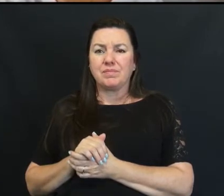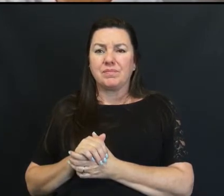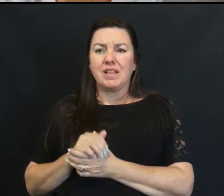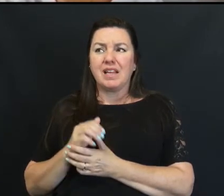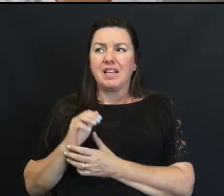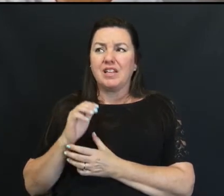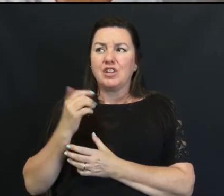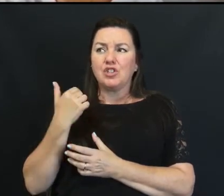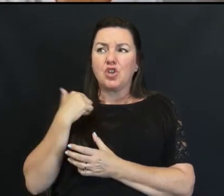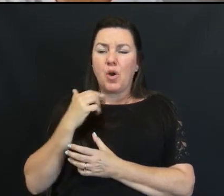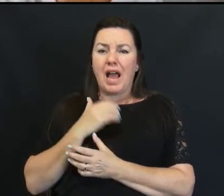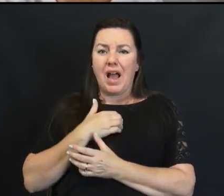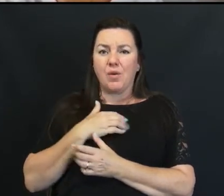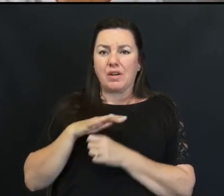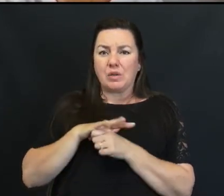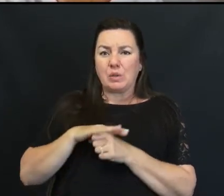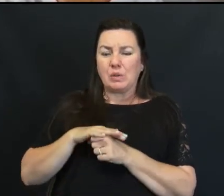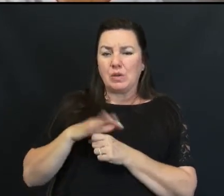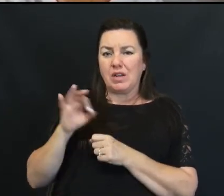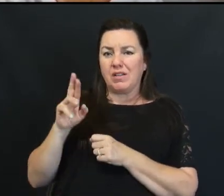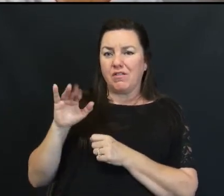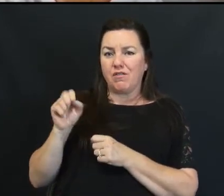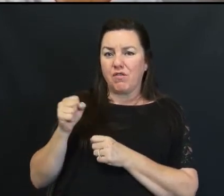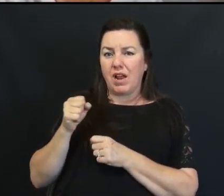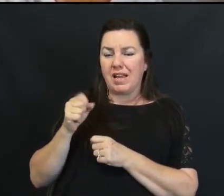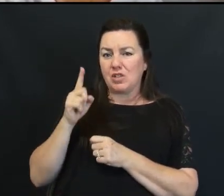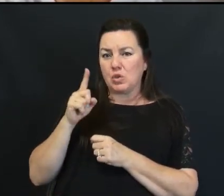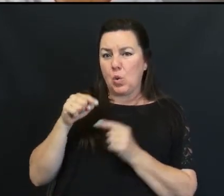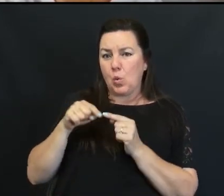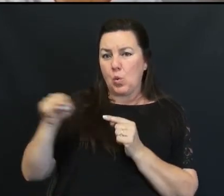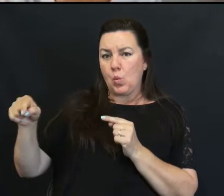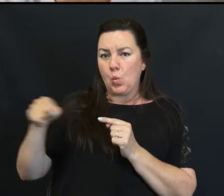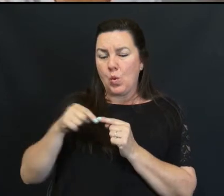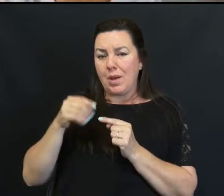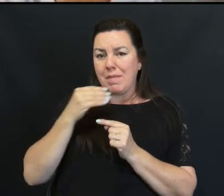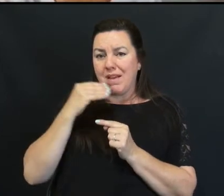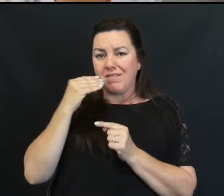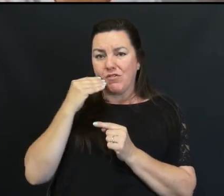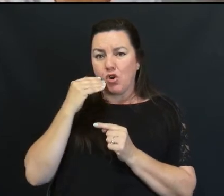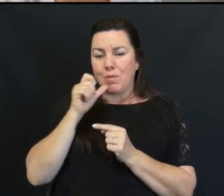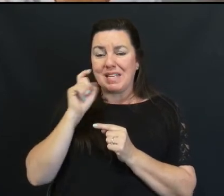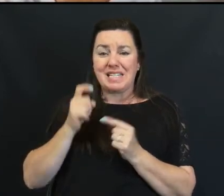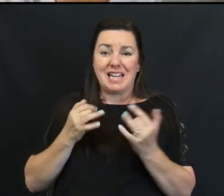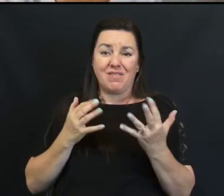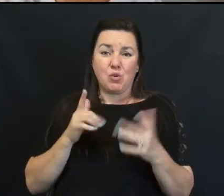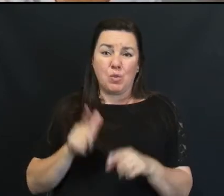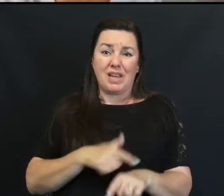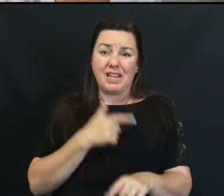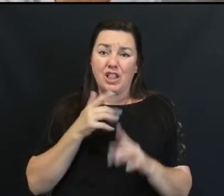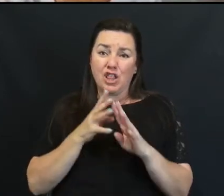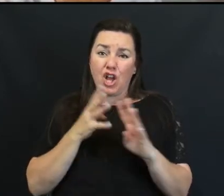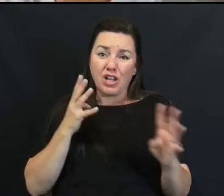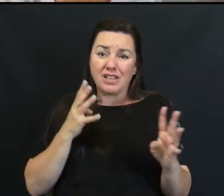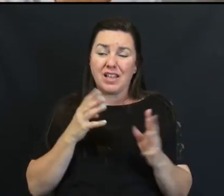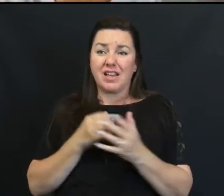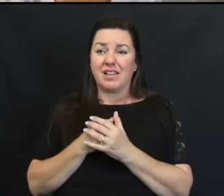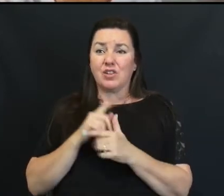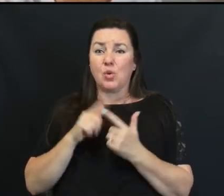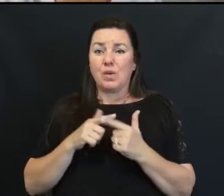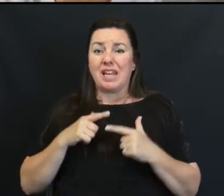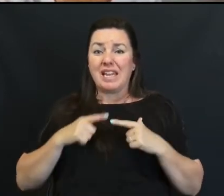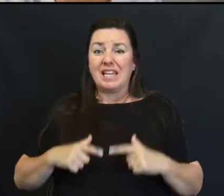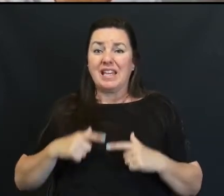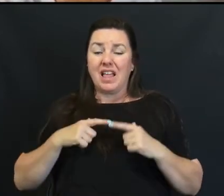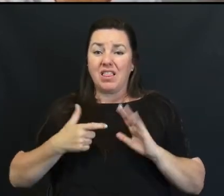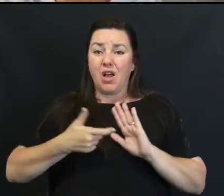Local Price One mile From home Without Having to Wait in a Long line When I Needed a Lung